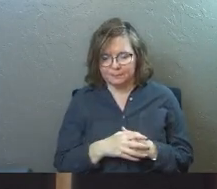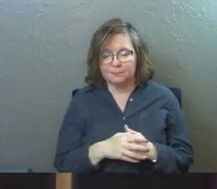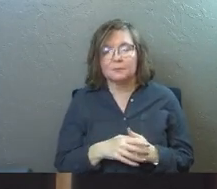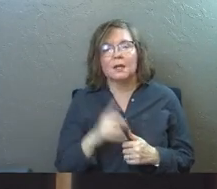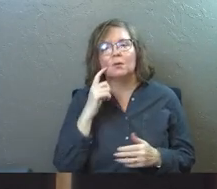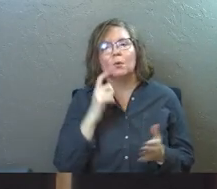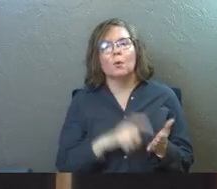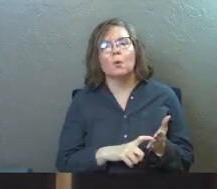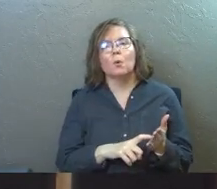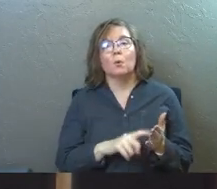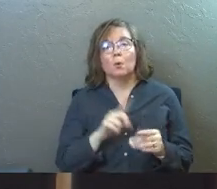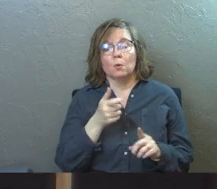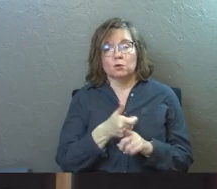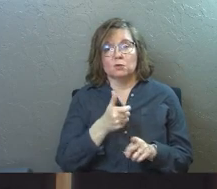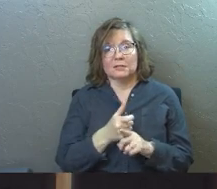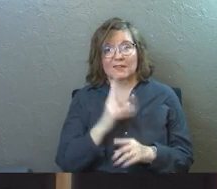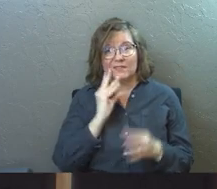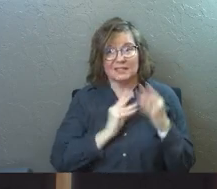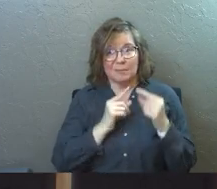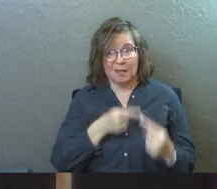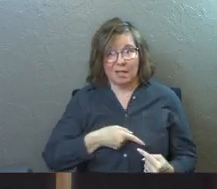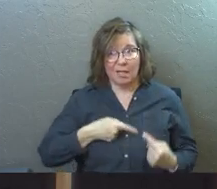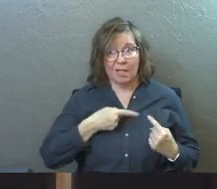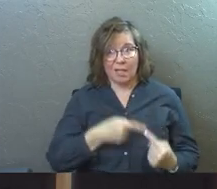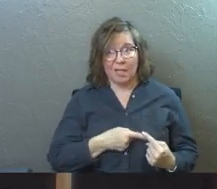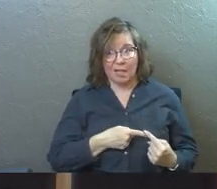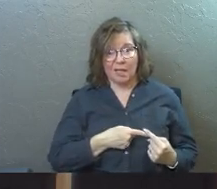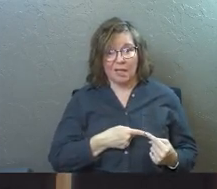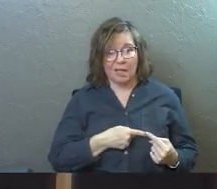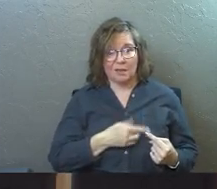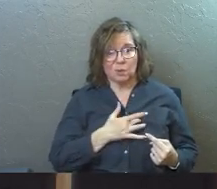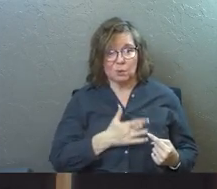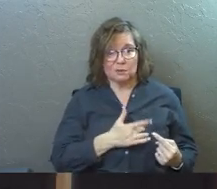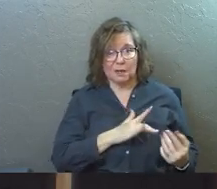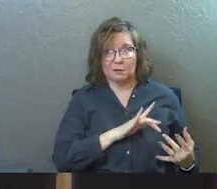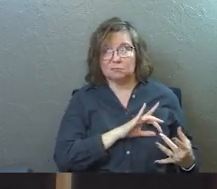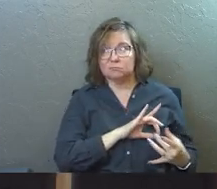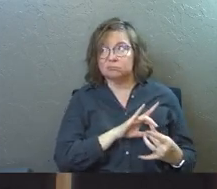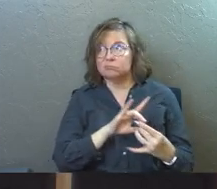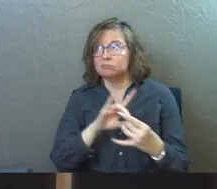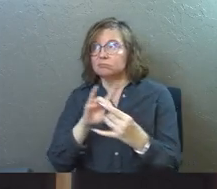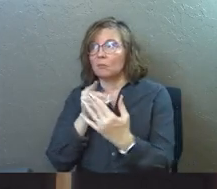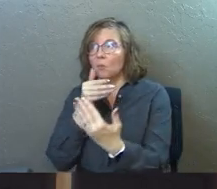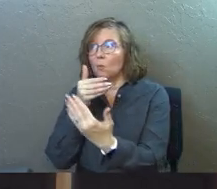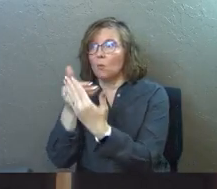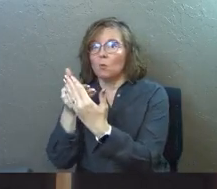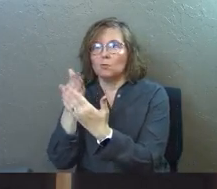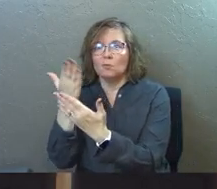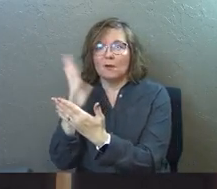You ever notice how when you're in the midst of those difficult moments, it draws you closer to God. It brings you to him.